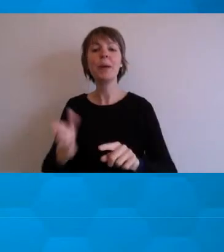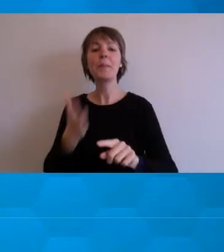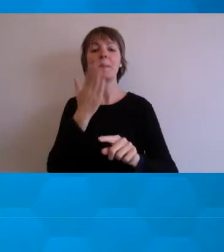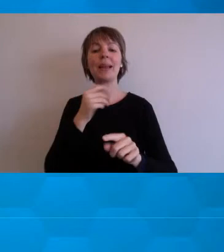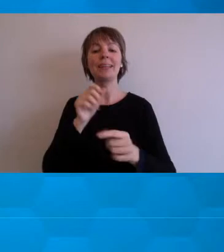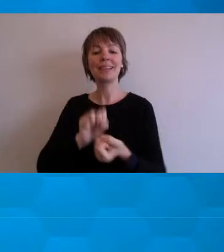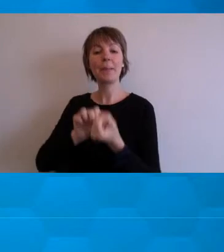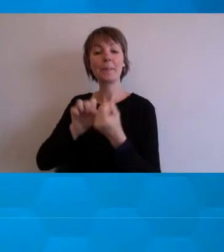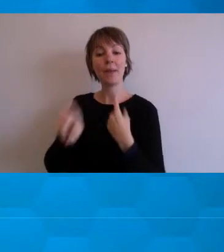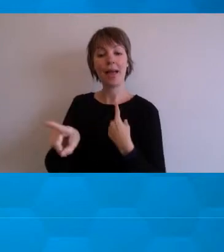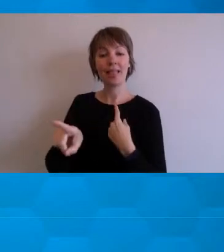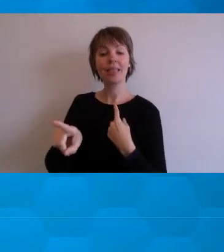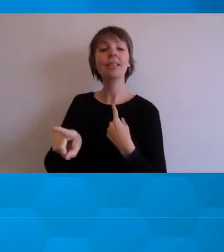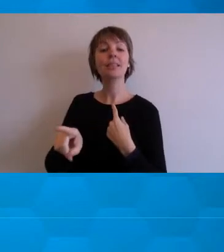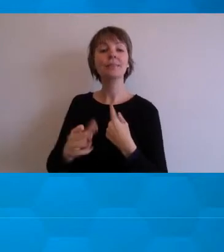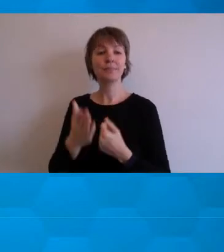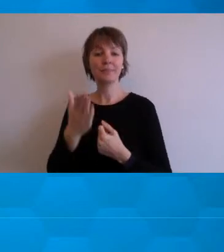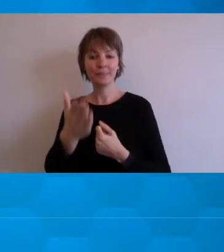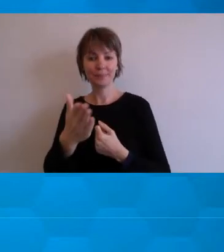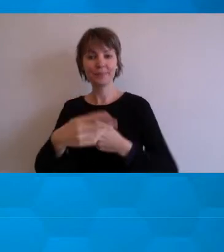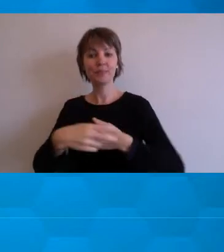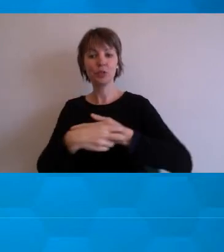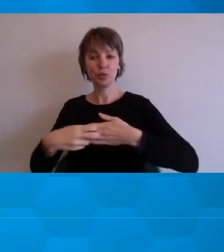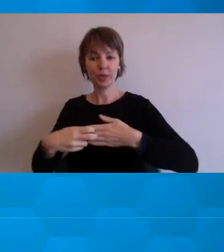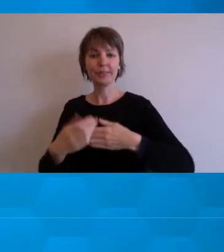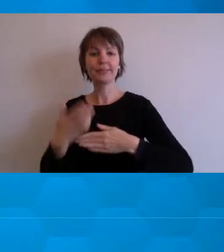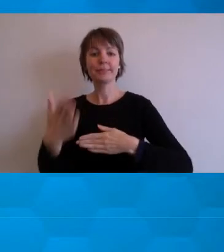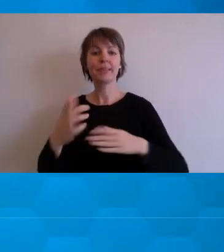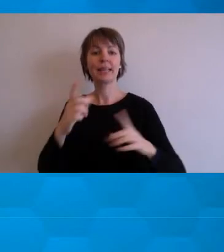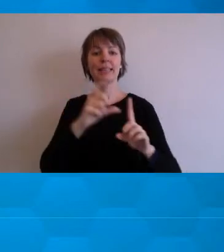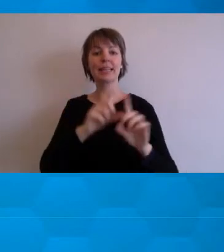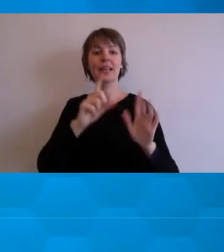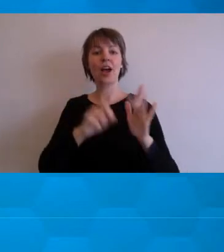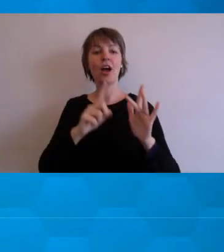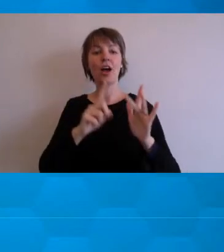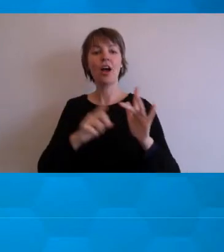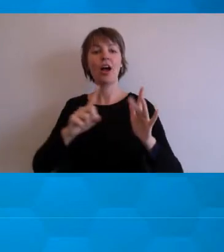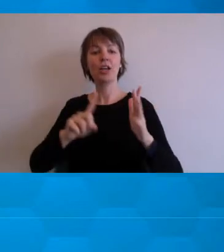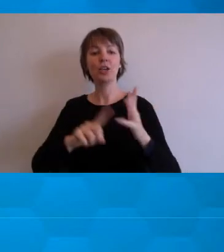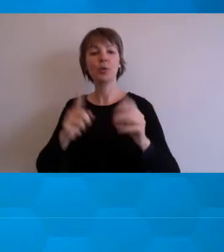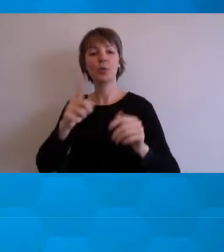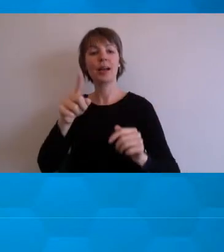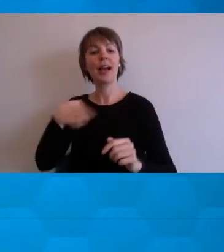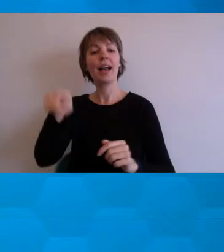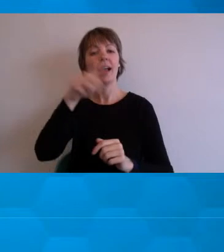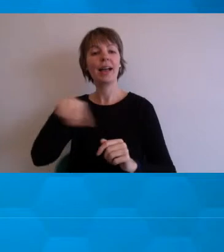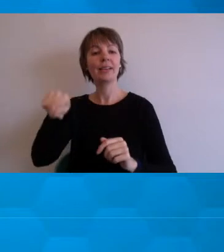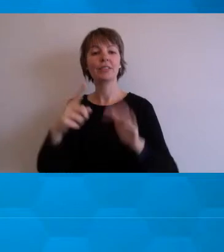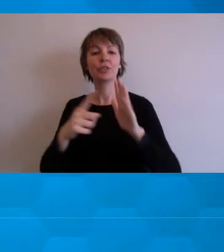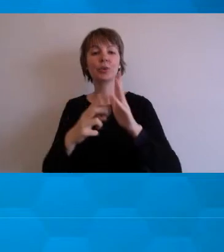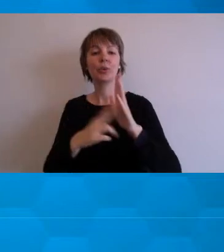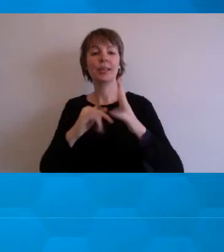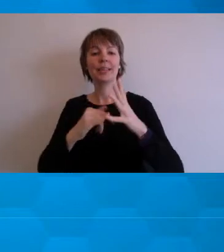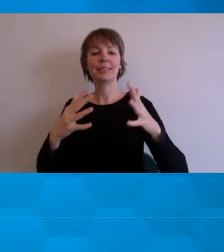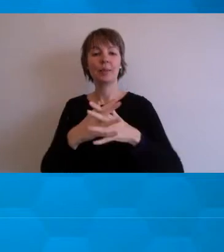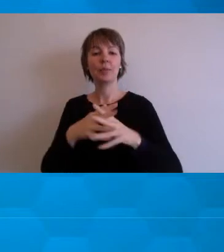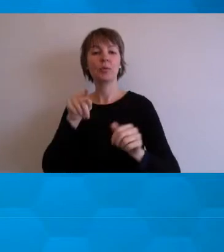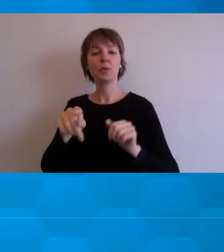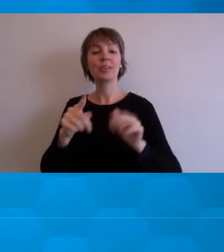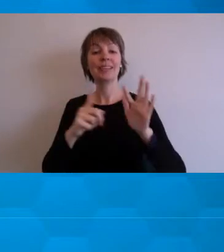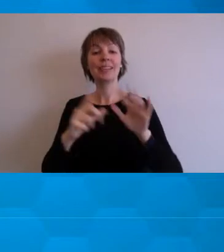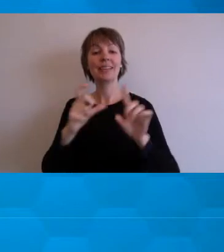Institute at diiu at unsw.edu.au. And if it's really an emergency,